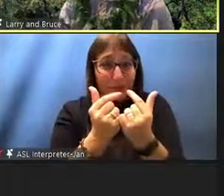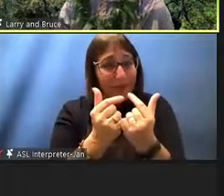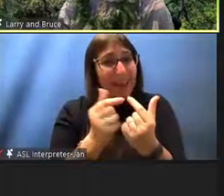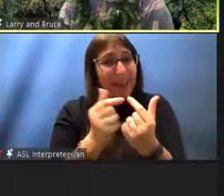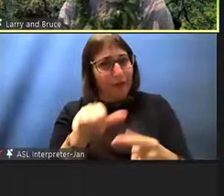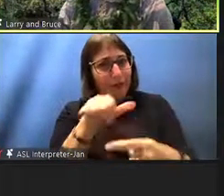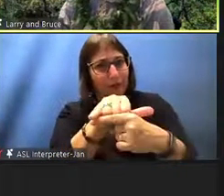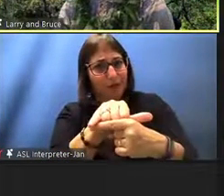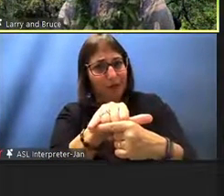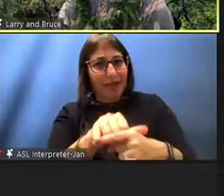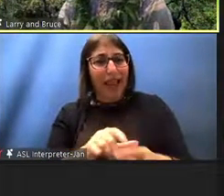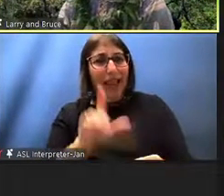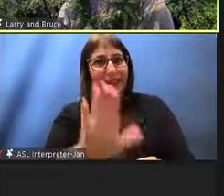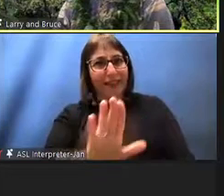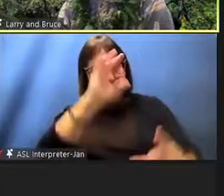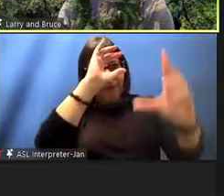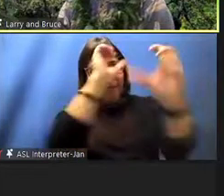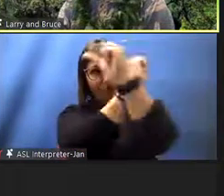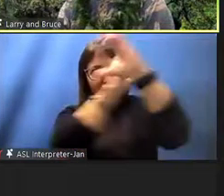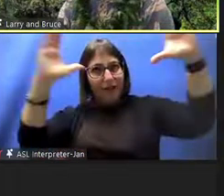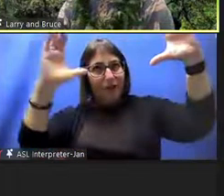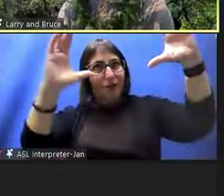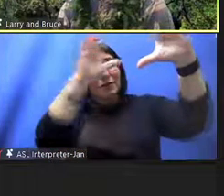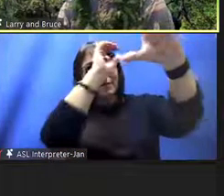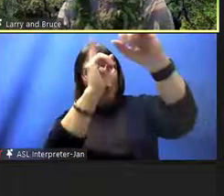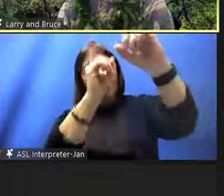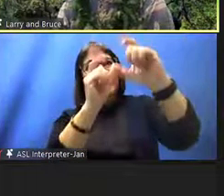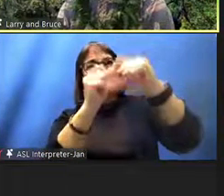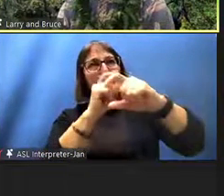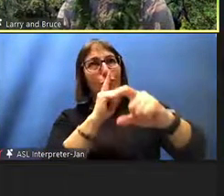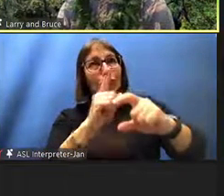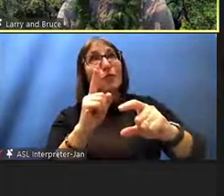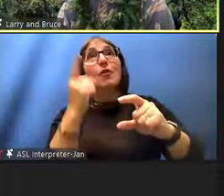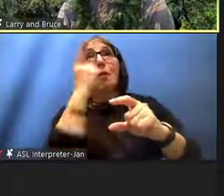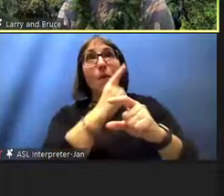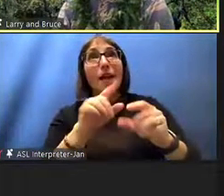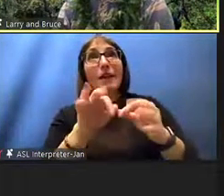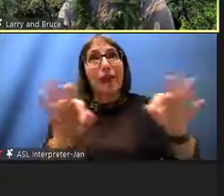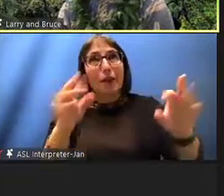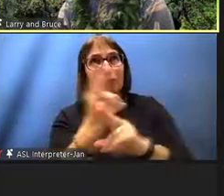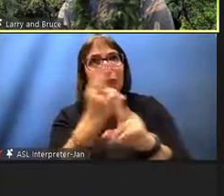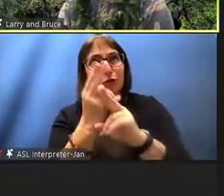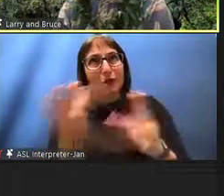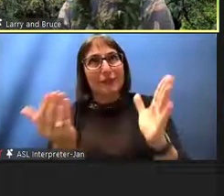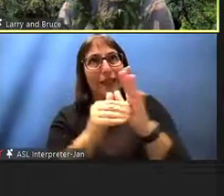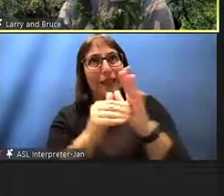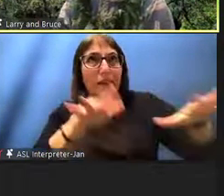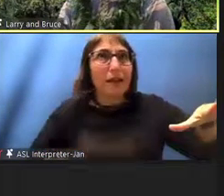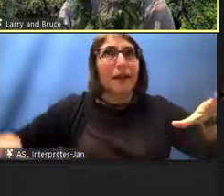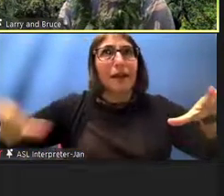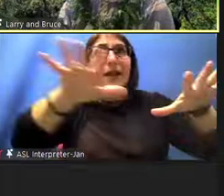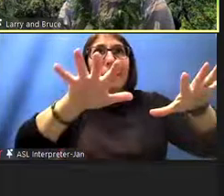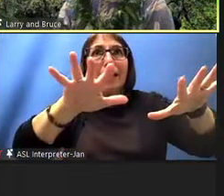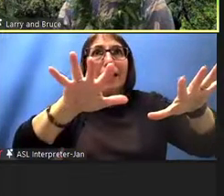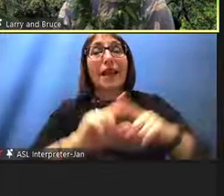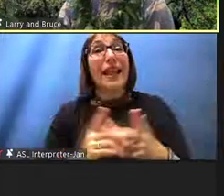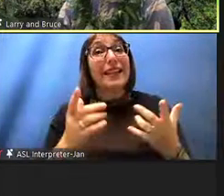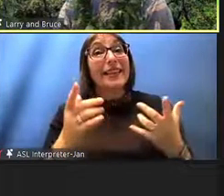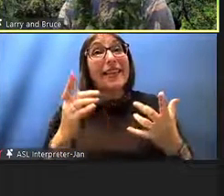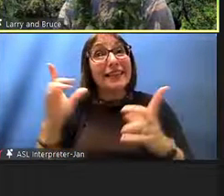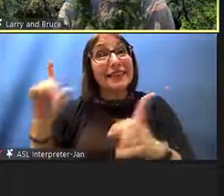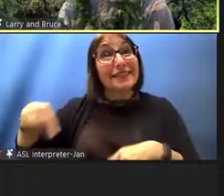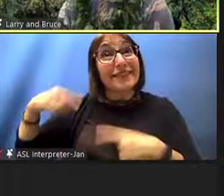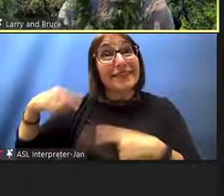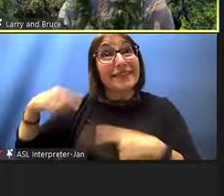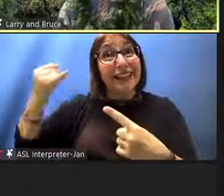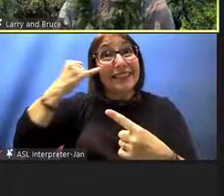vision for revitalizing the Hawaiian language is pursuing and continues to because there's still,